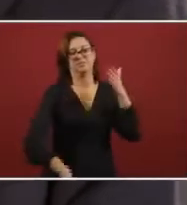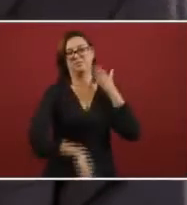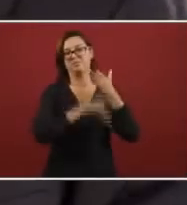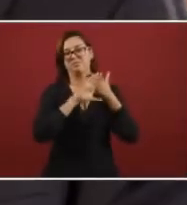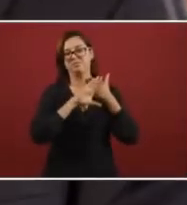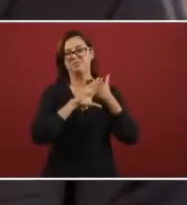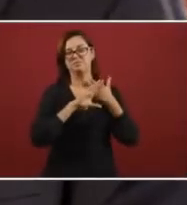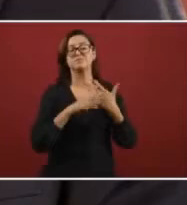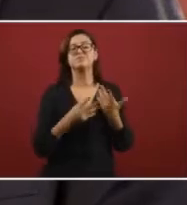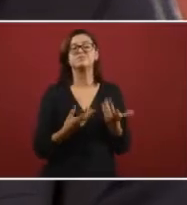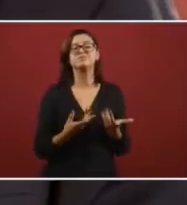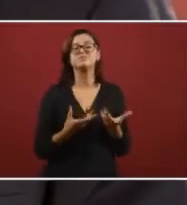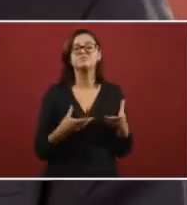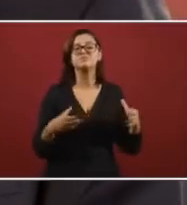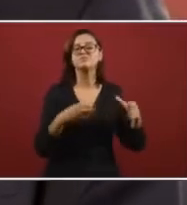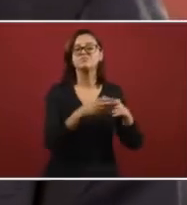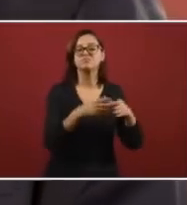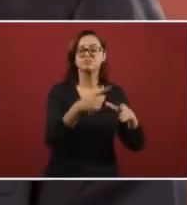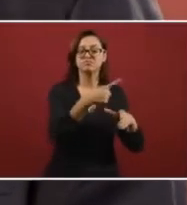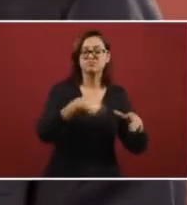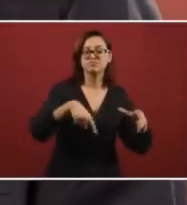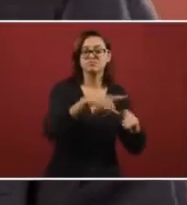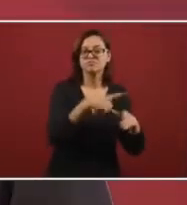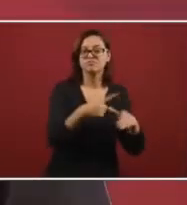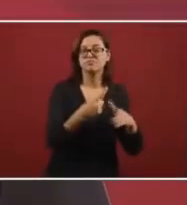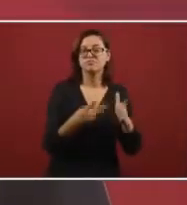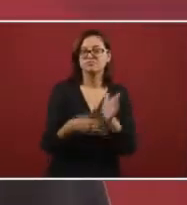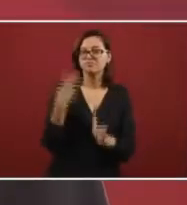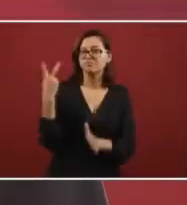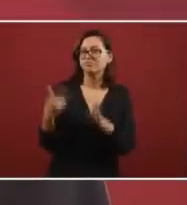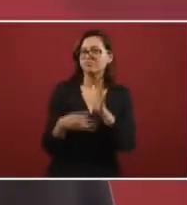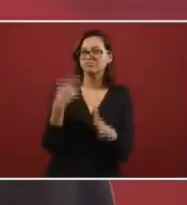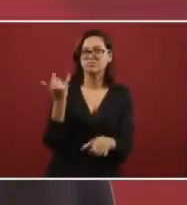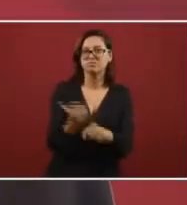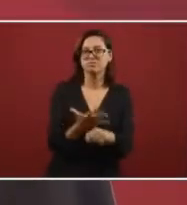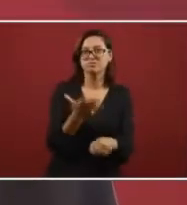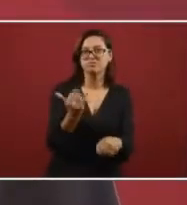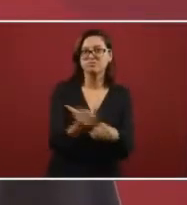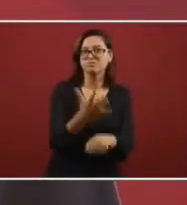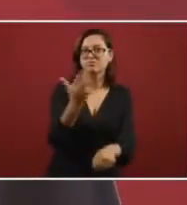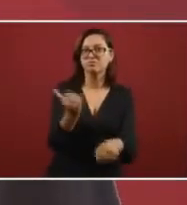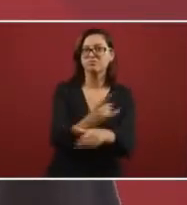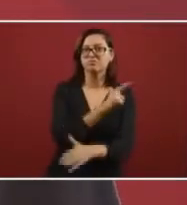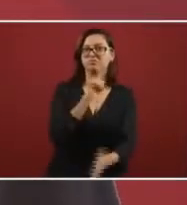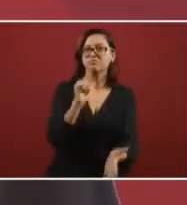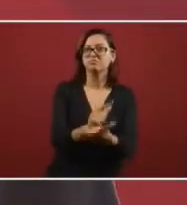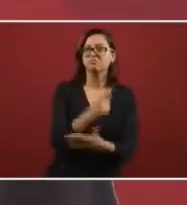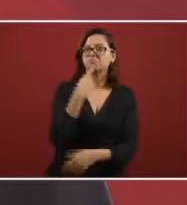They've dedicated themselves to sabotaging us legally.